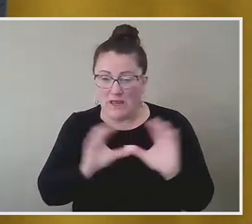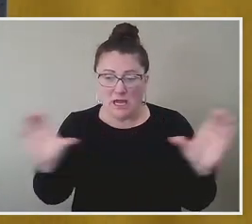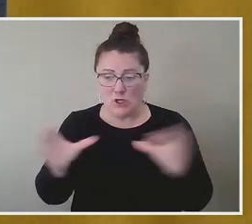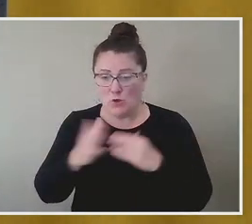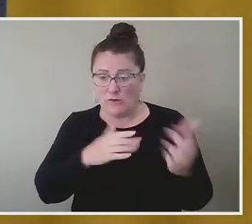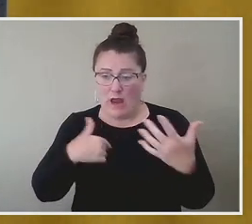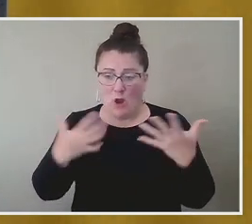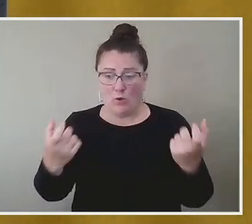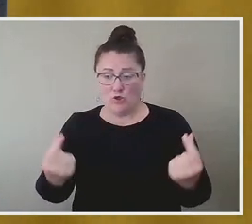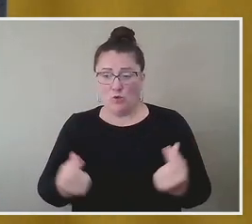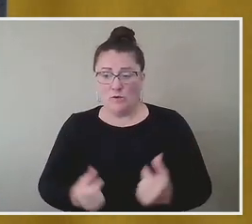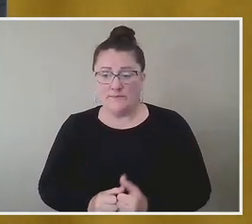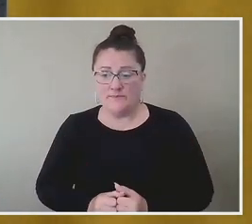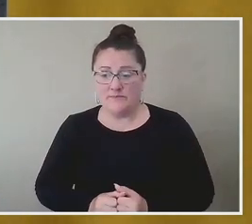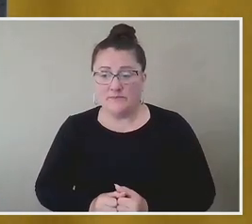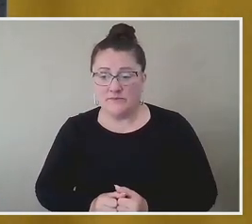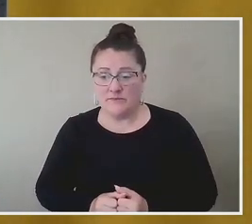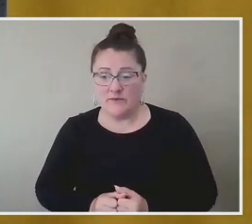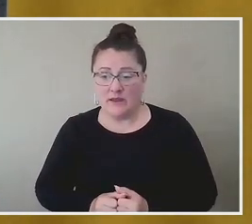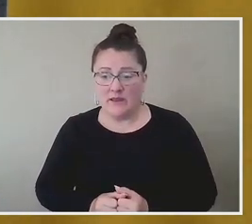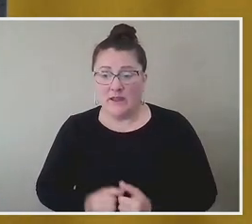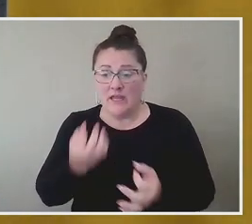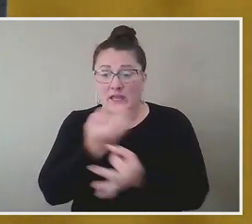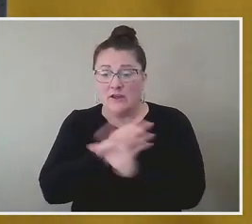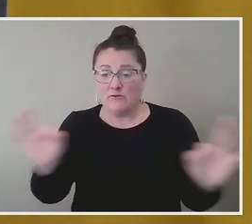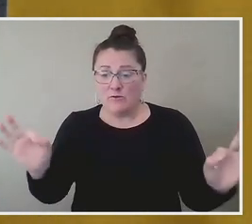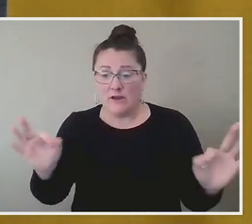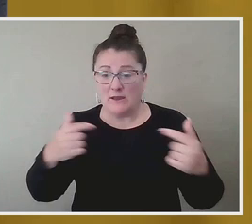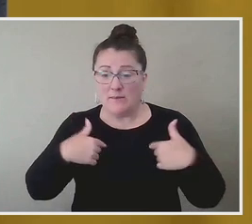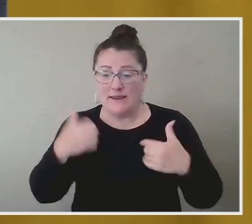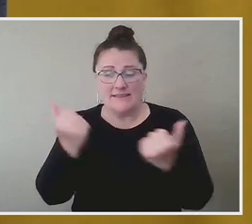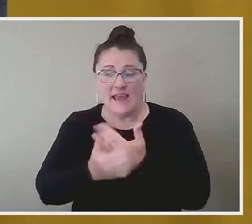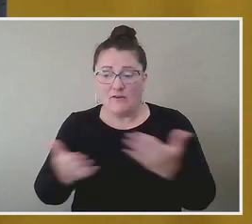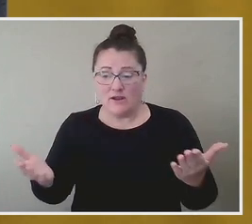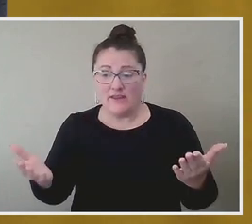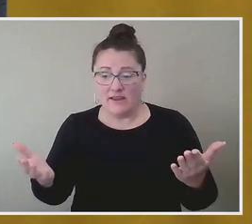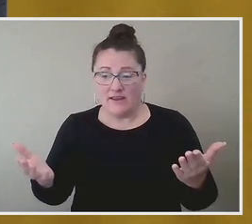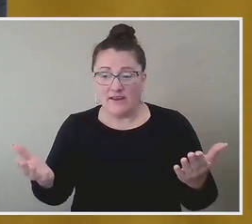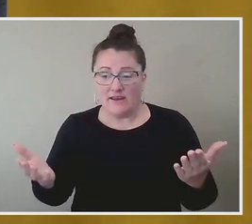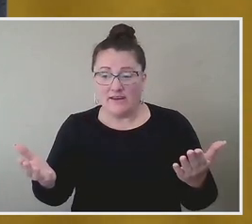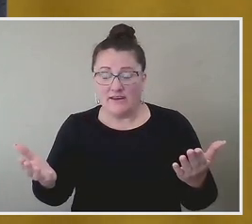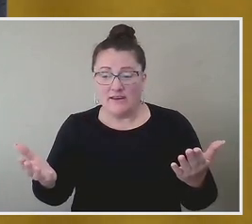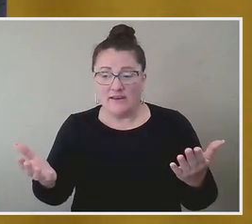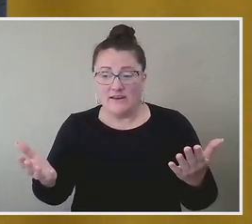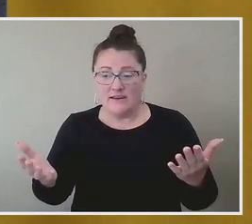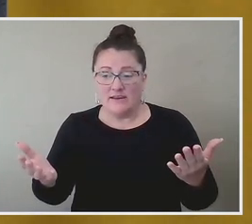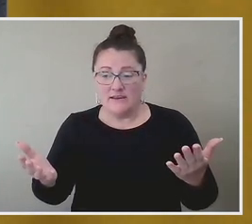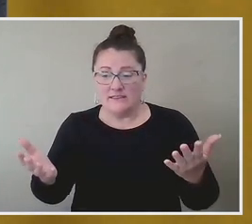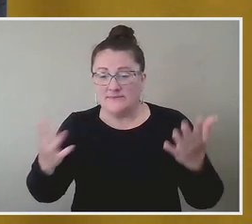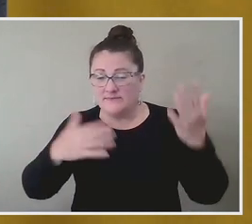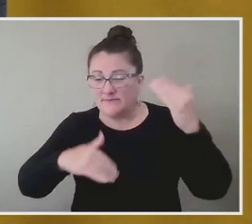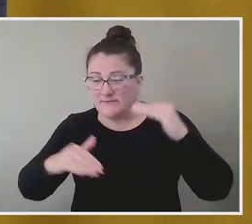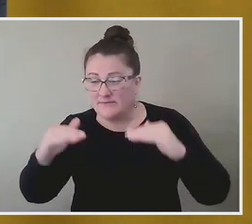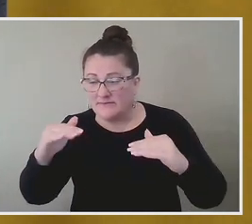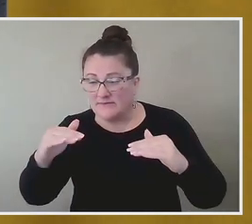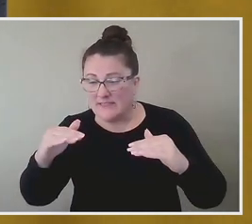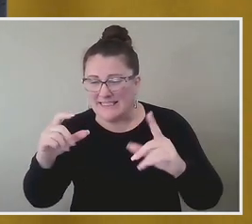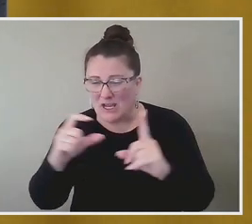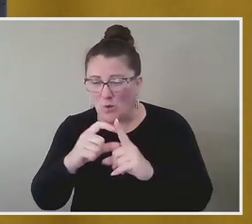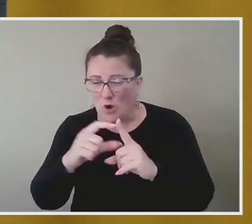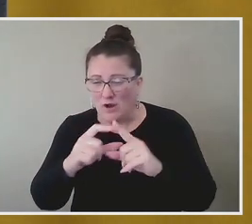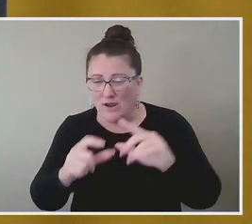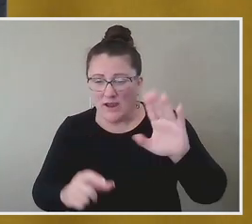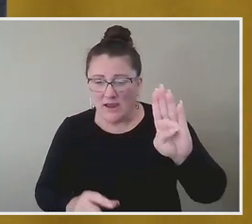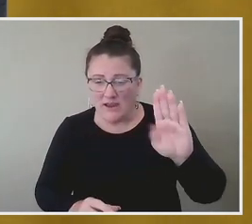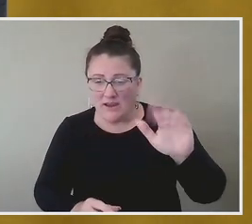do. Um, so, like, freedom, to me, is everything. It's, it's boundlessness. Is that a word? Boundlessness? Yeah, it's